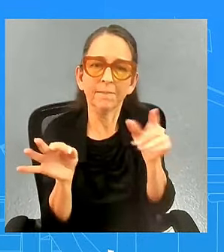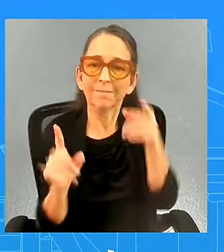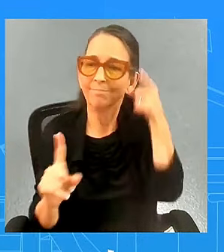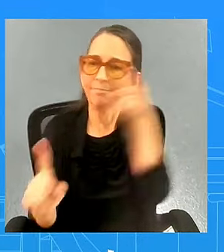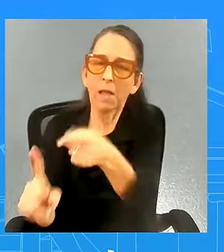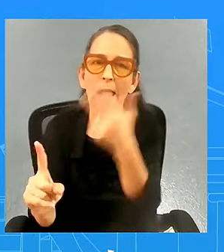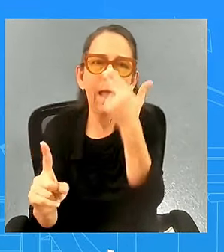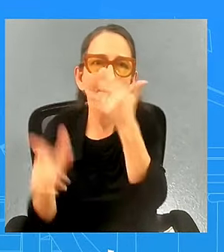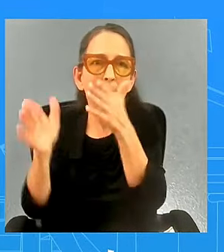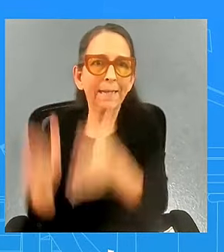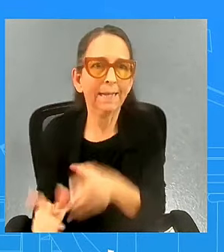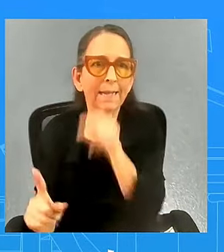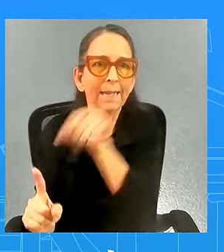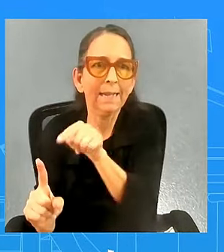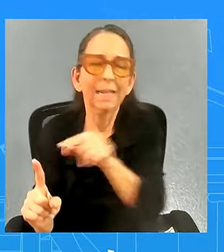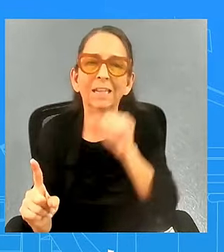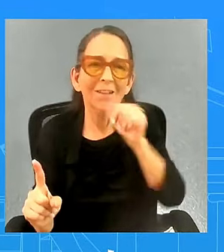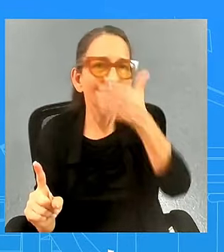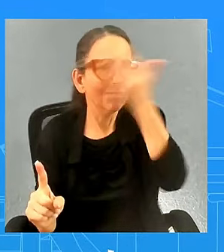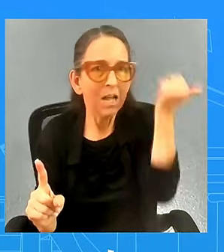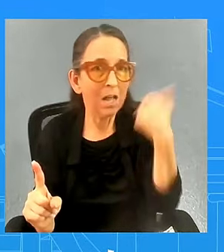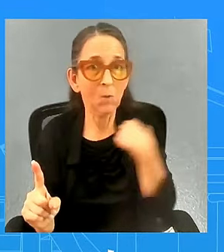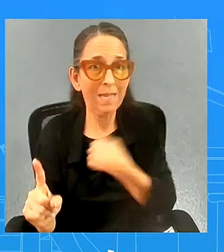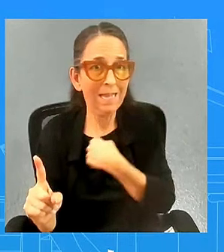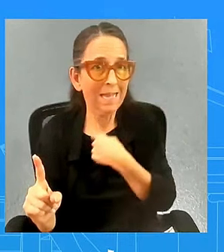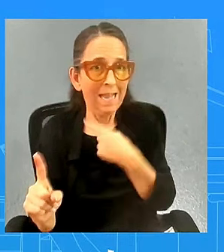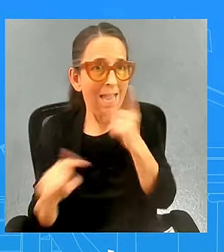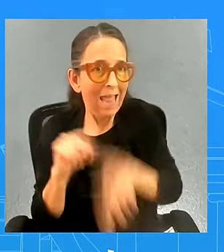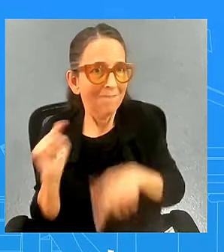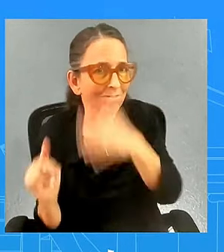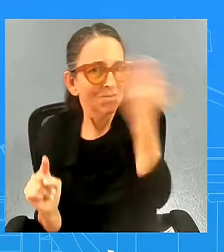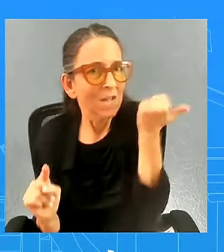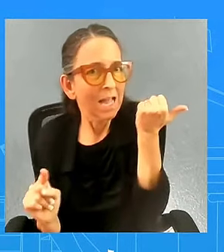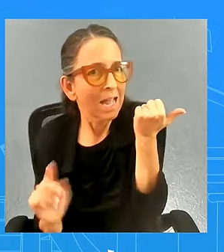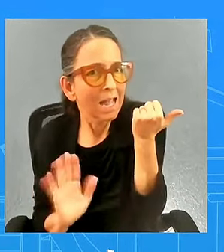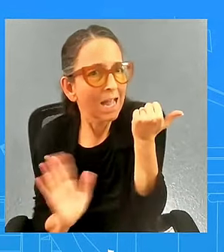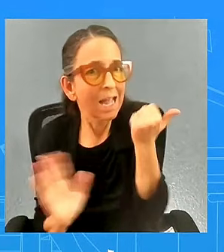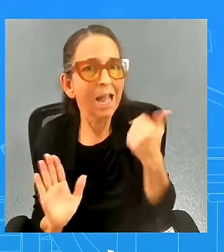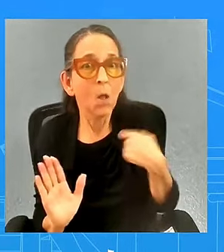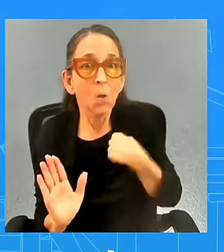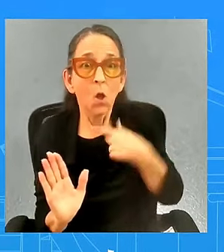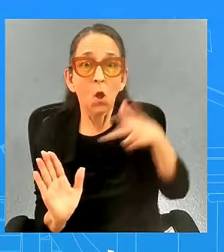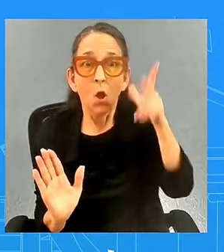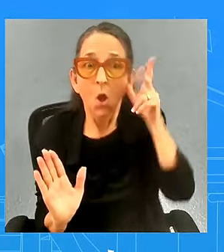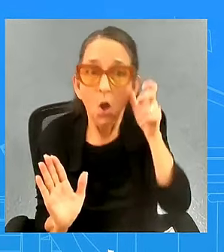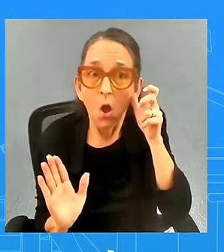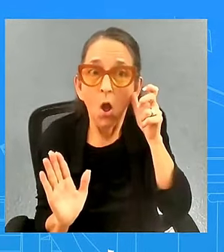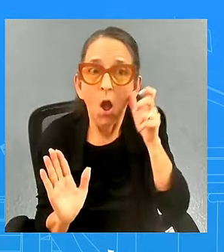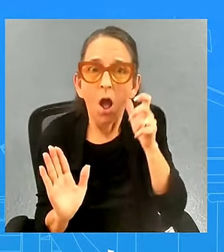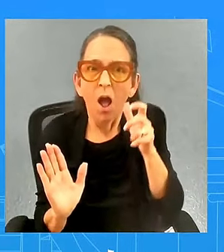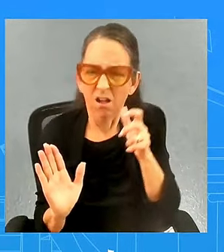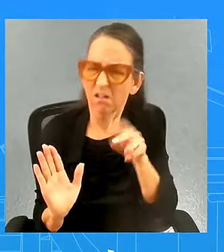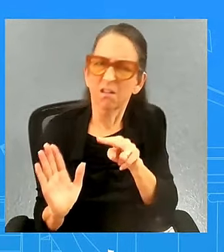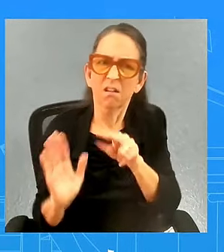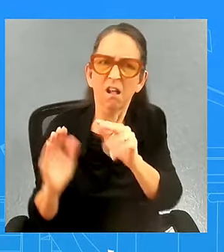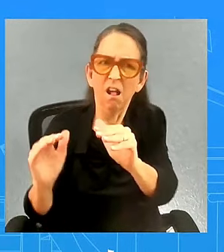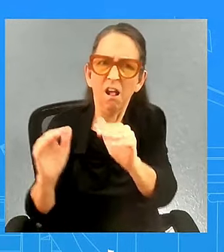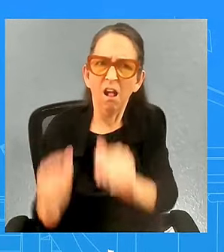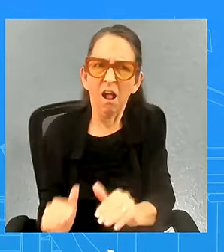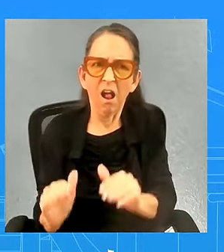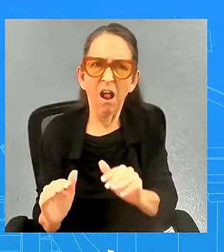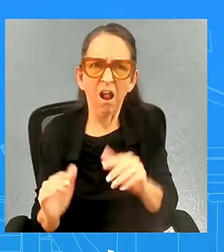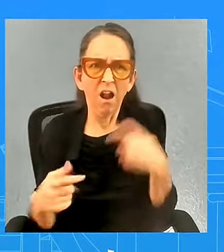can't forget uh what we heard was the demonization of latinos that's what we heard of a community